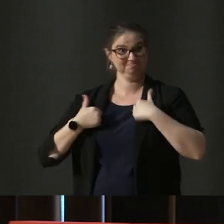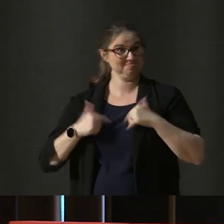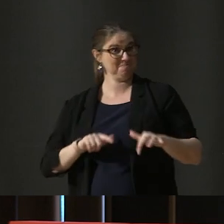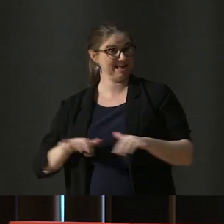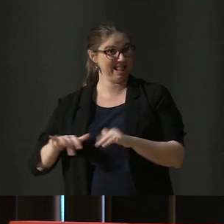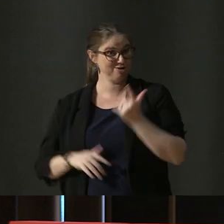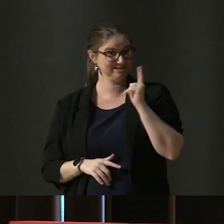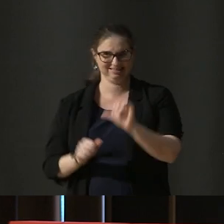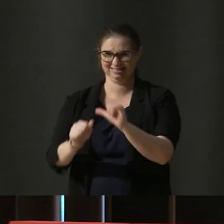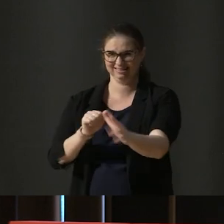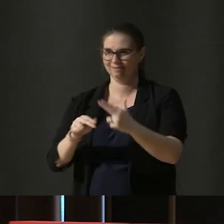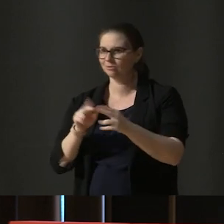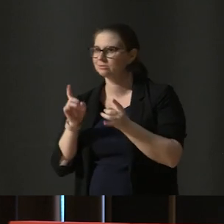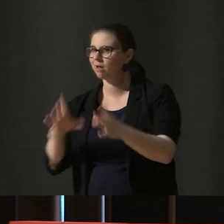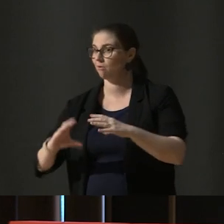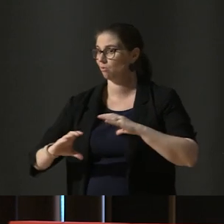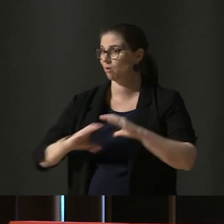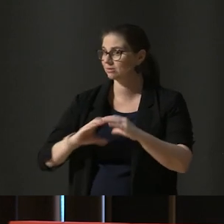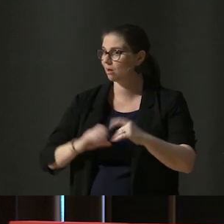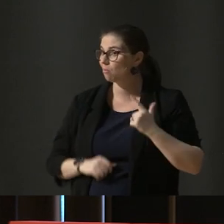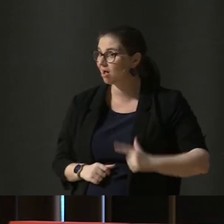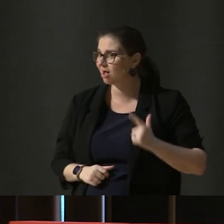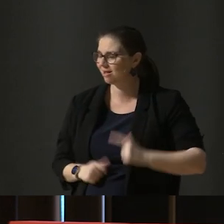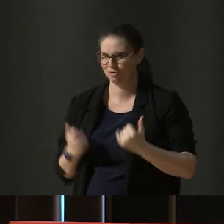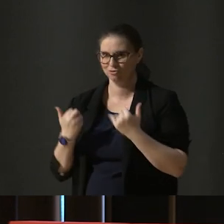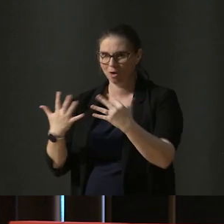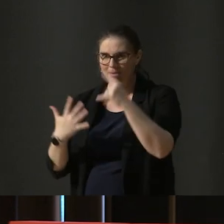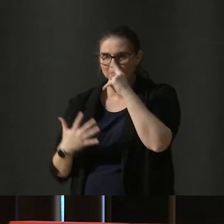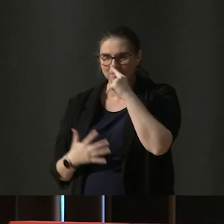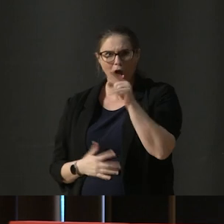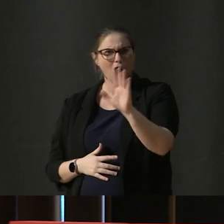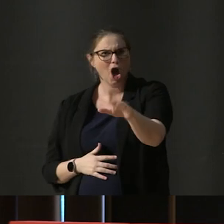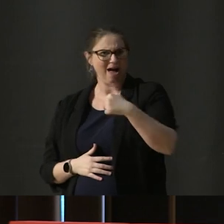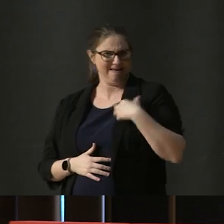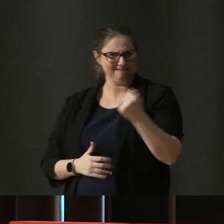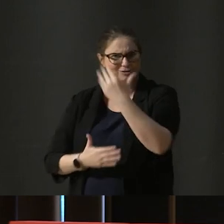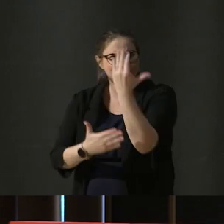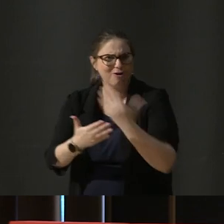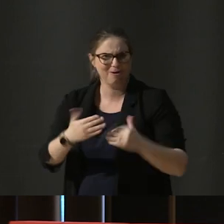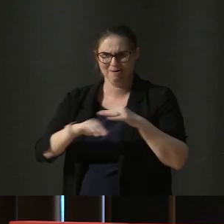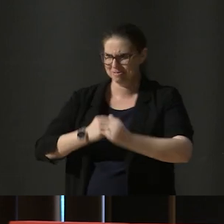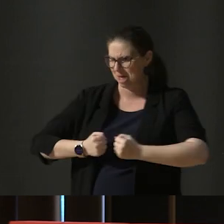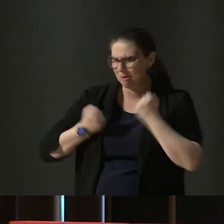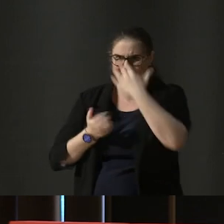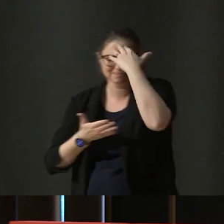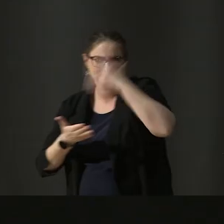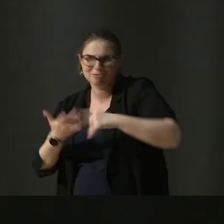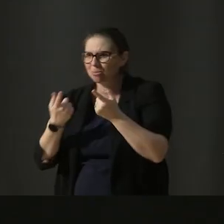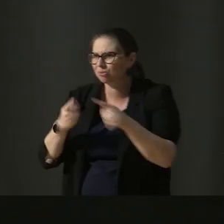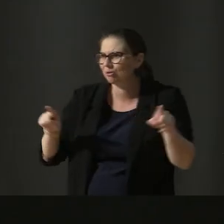You'd be surprised how many people have a story to tell when it comes to their personal experience with music lessons.